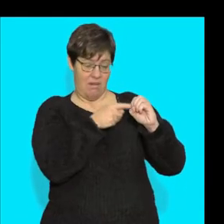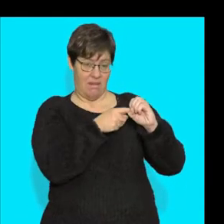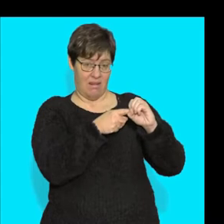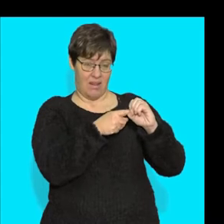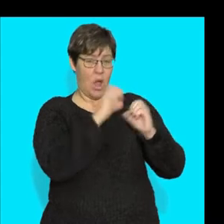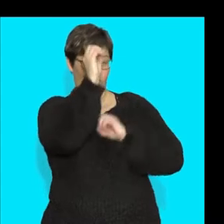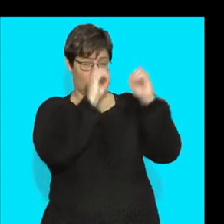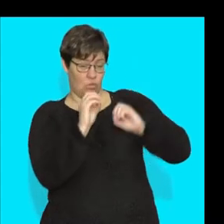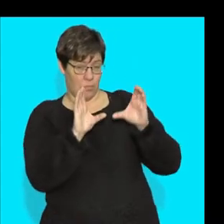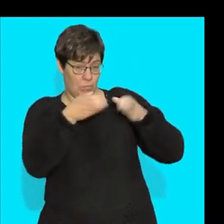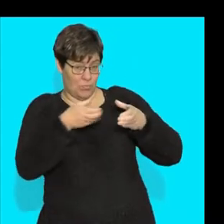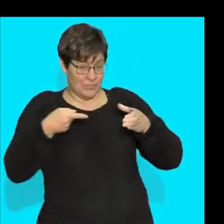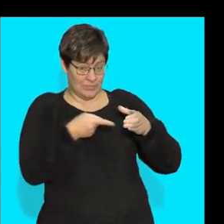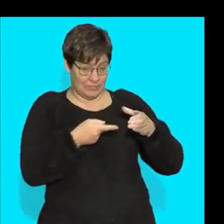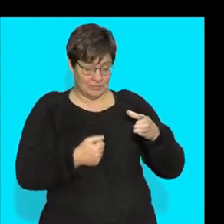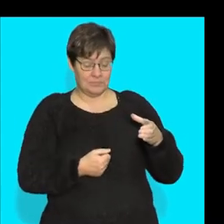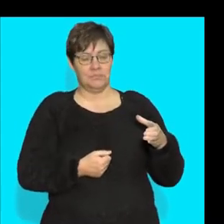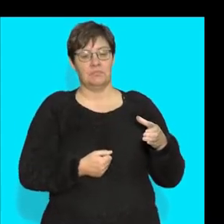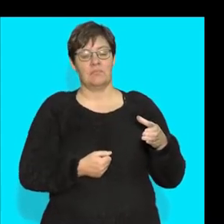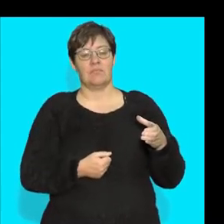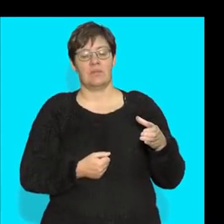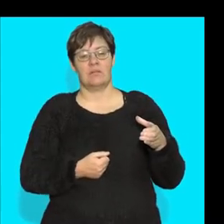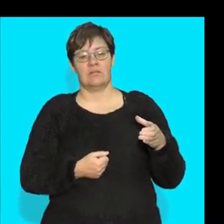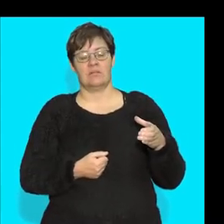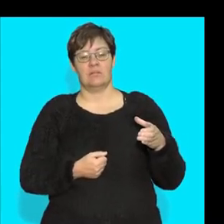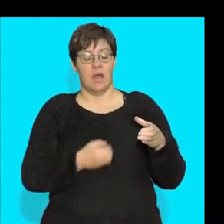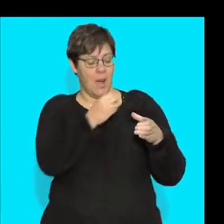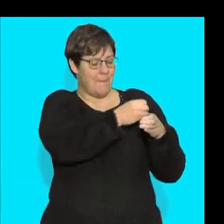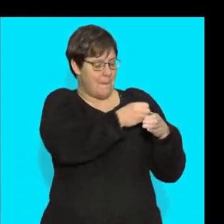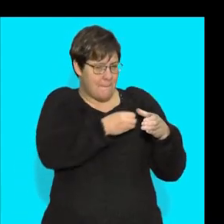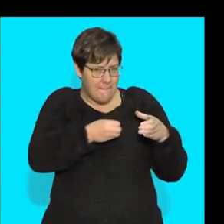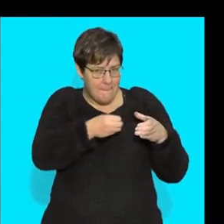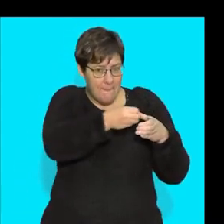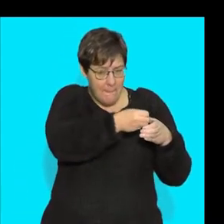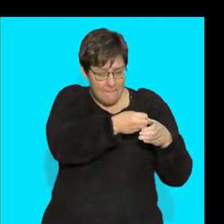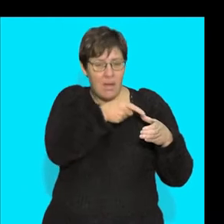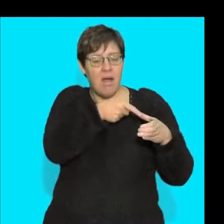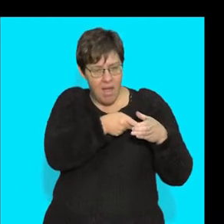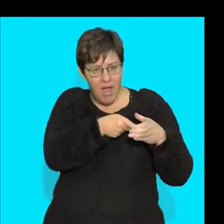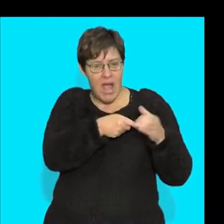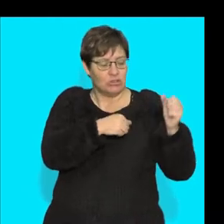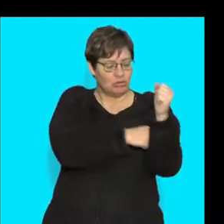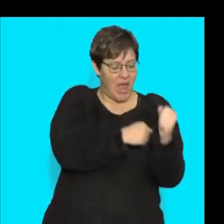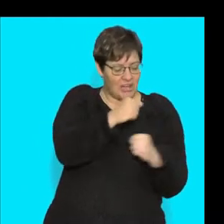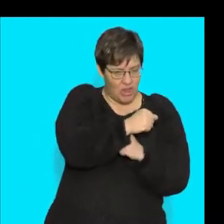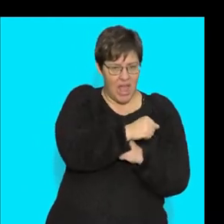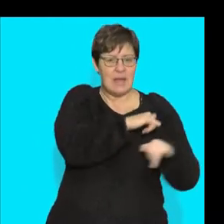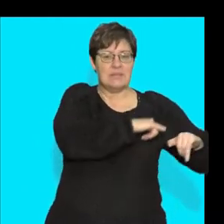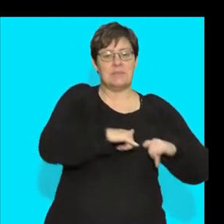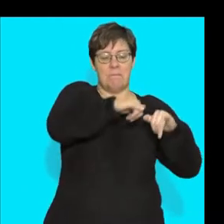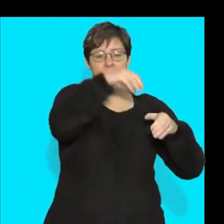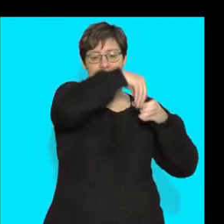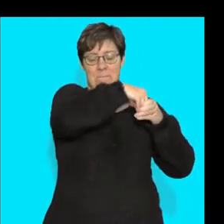right? So not just one cell, it's a group of cells. That group all have the similar structure.